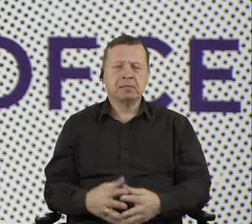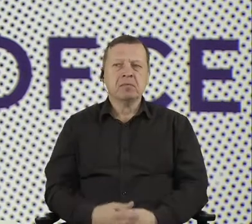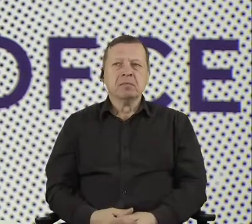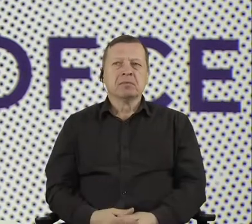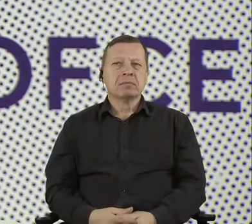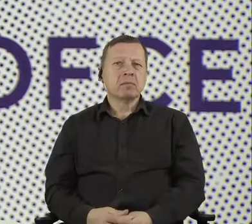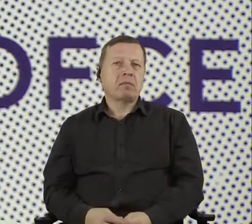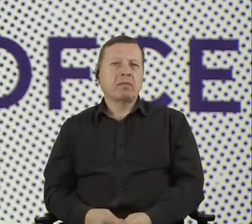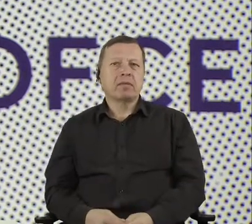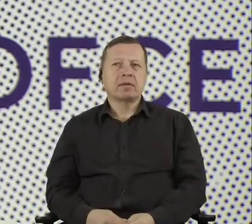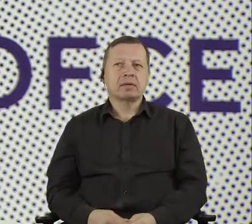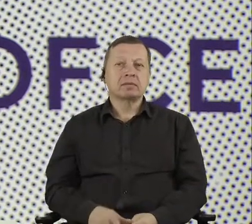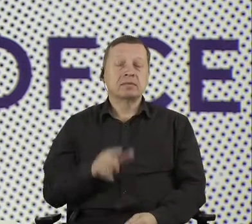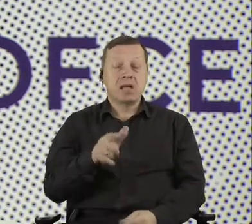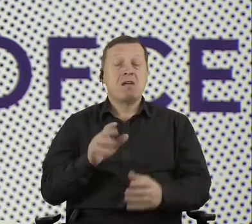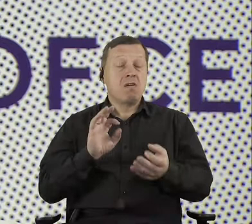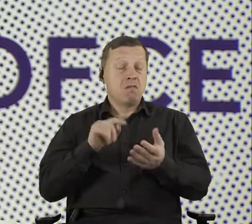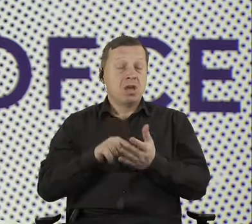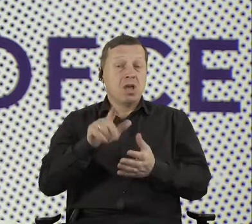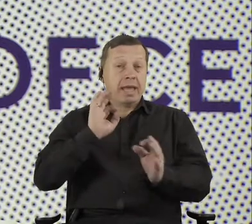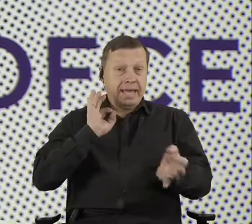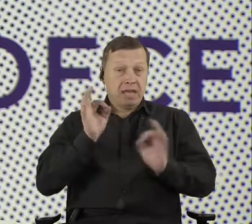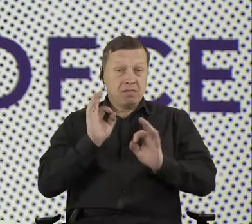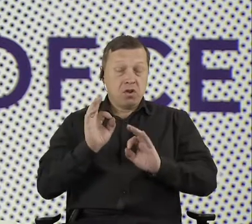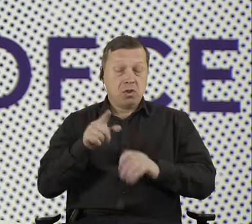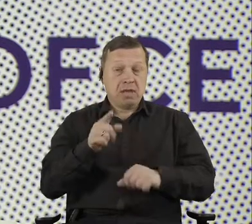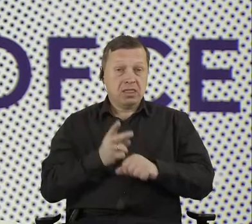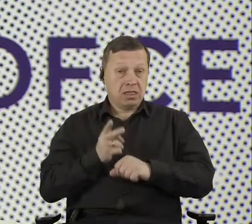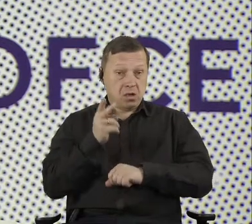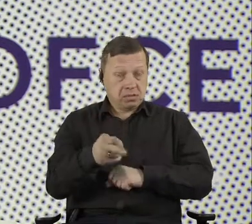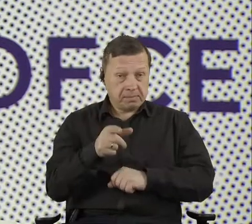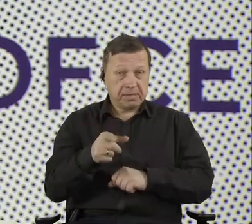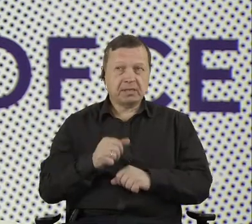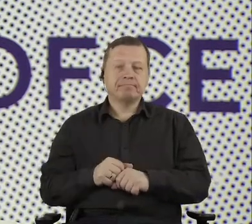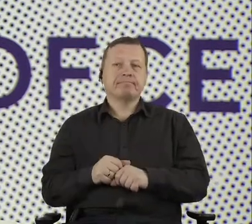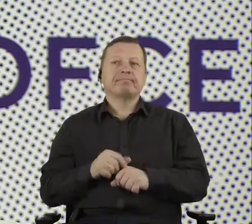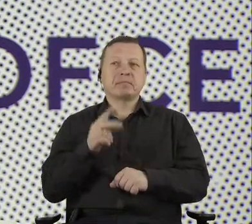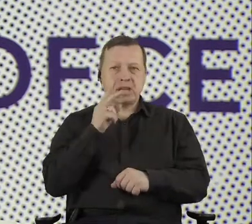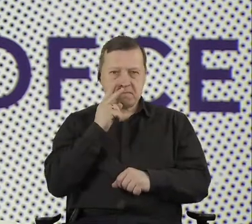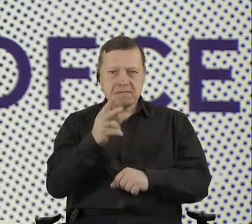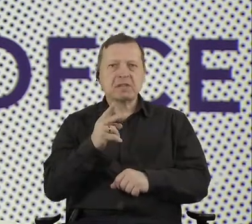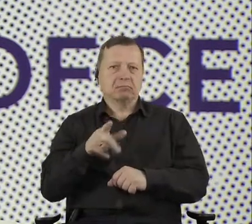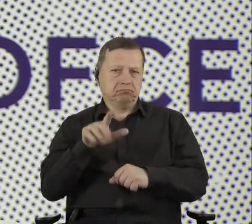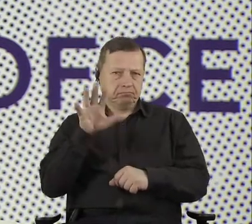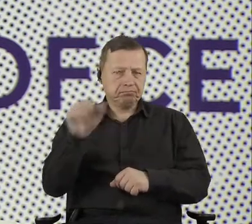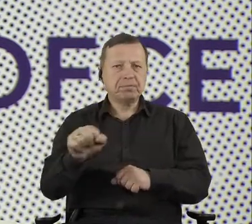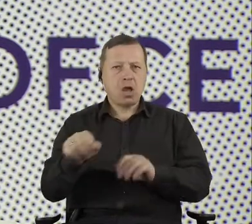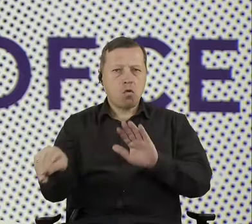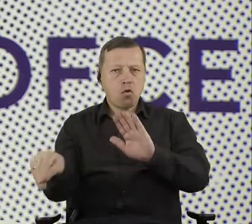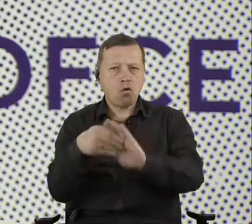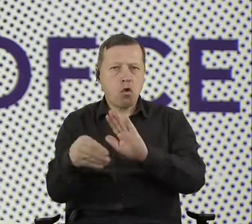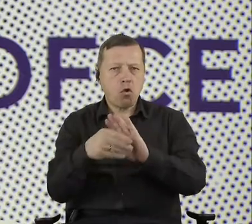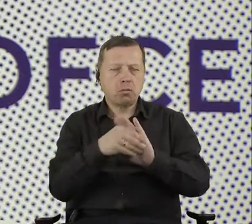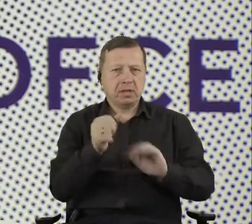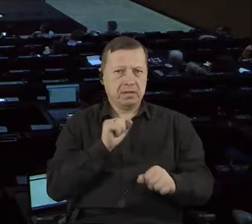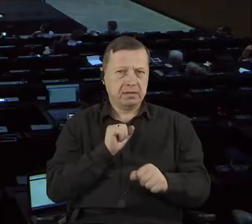corruptive actions on behalf of the business or the buyers. So it means that it's easier to become pessimistic, so to